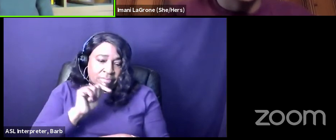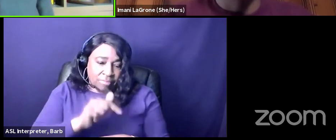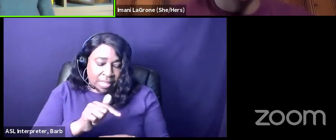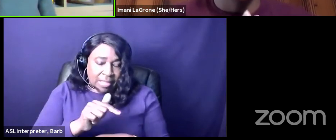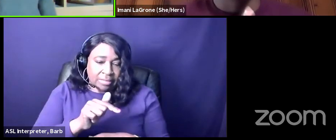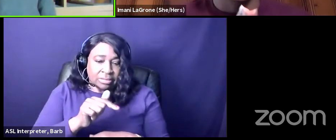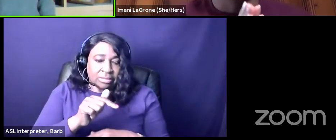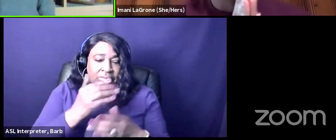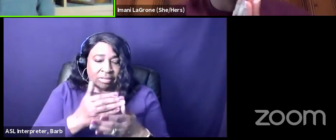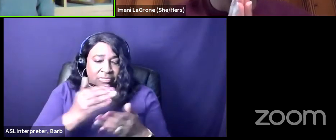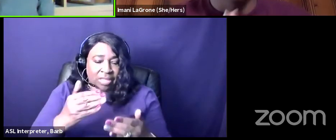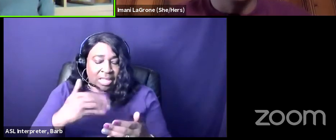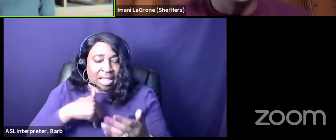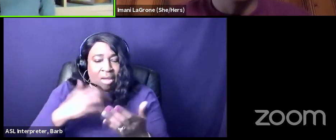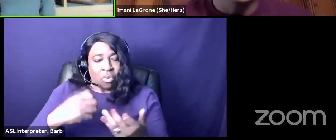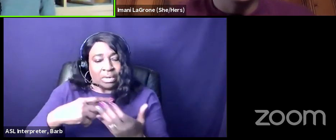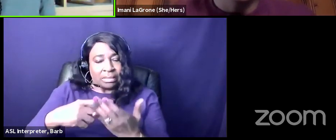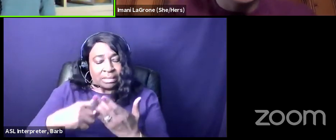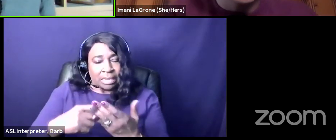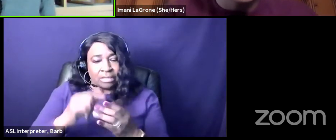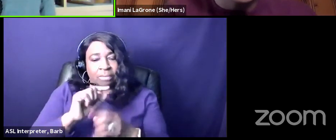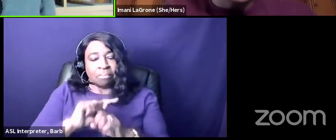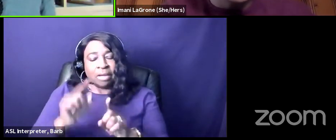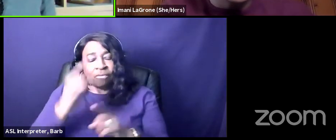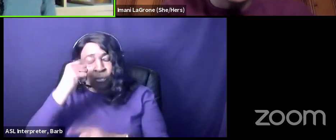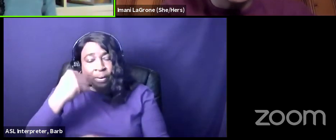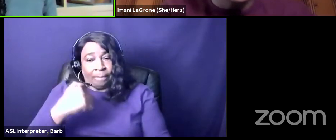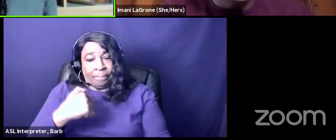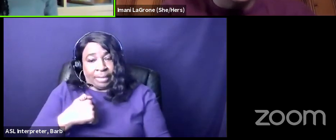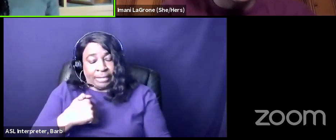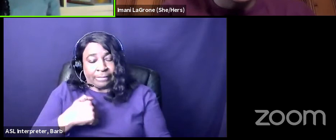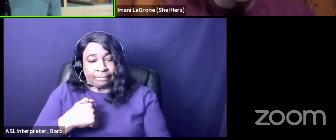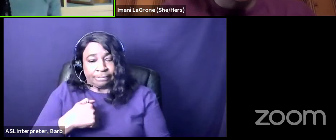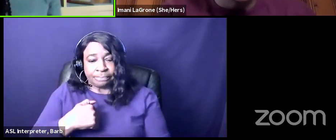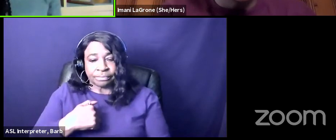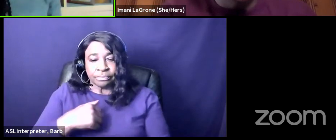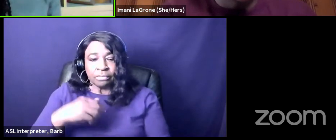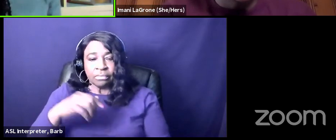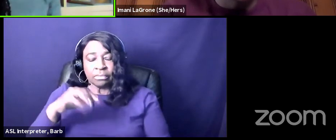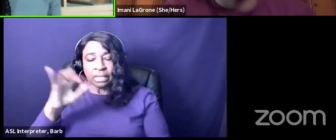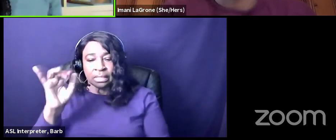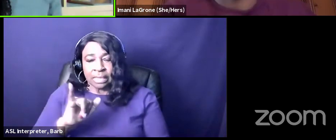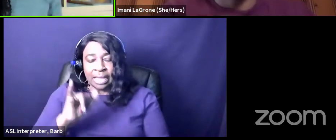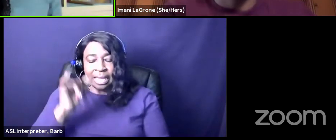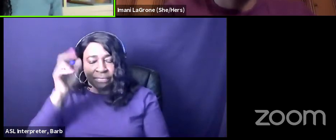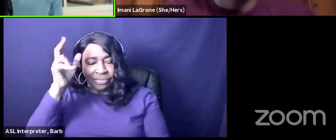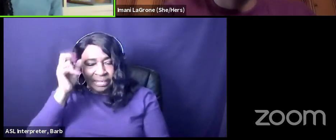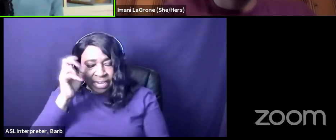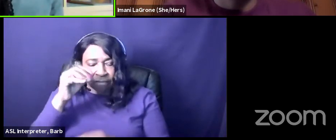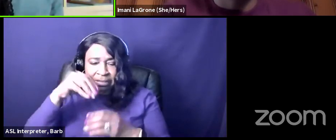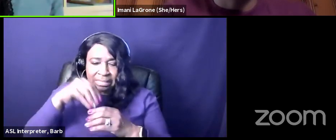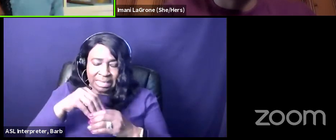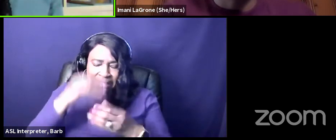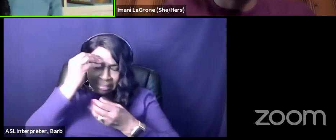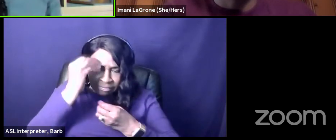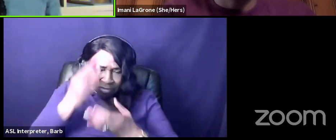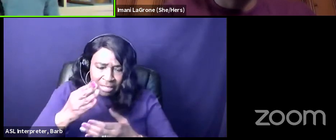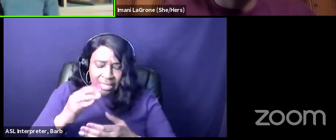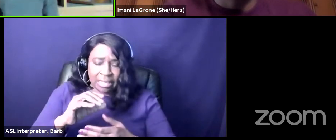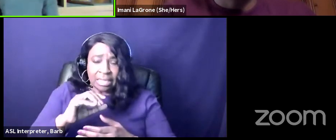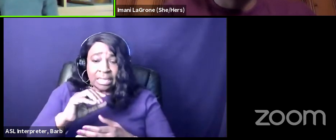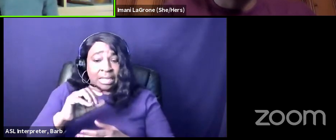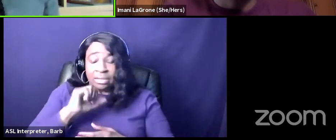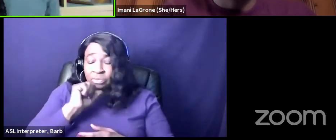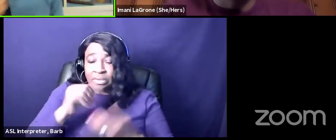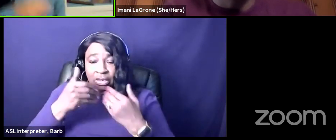but what for me is like the devil's in the details right and i it wasn't lost on me that our first